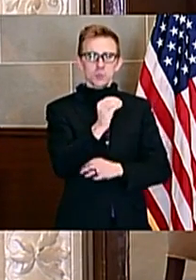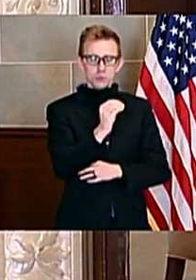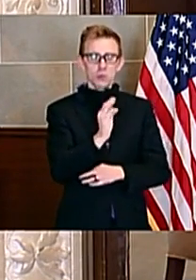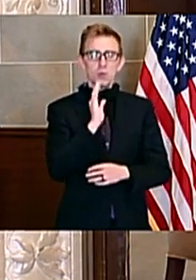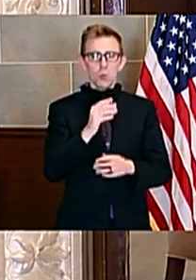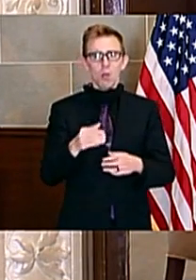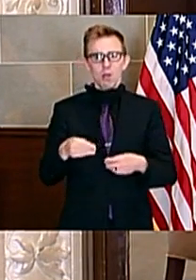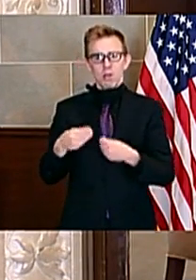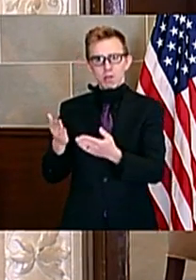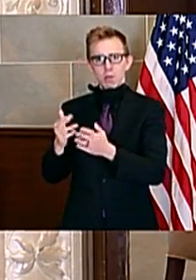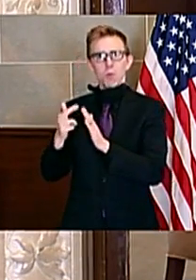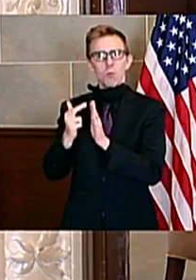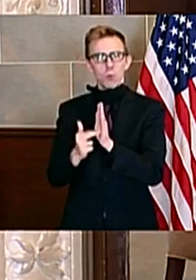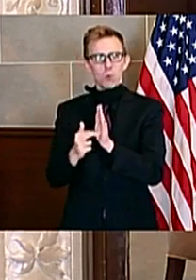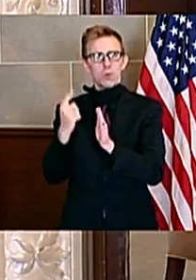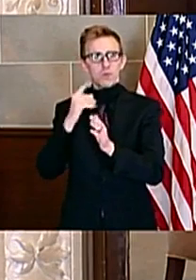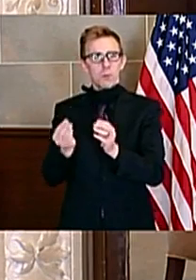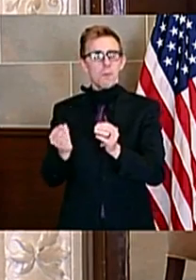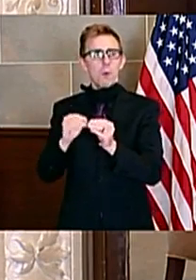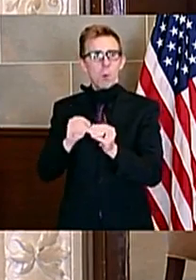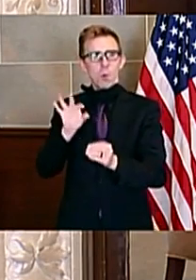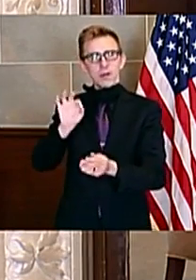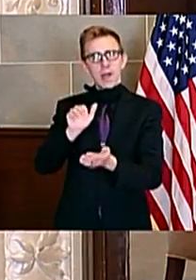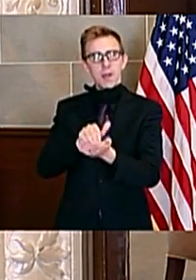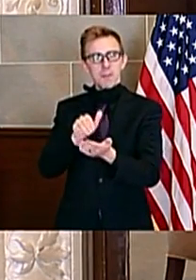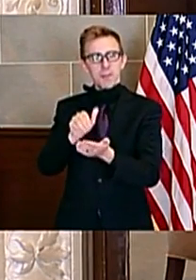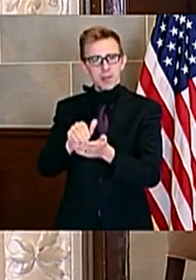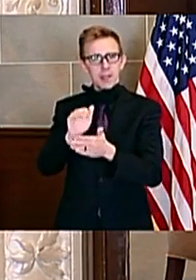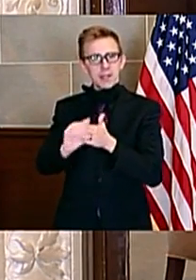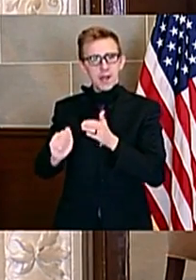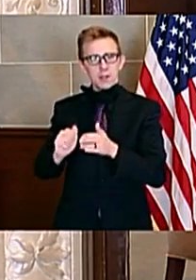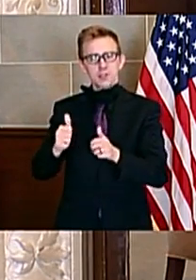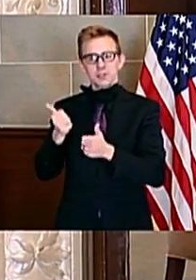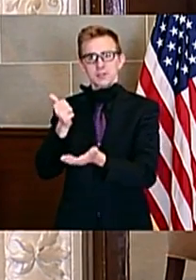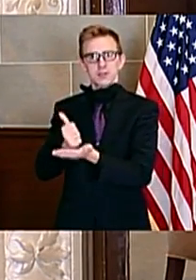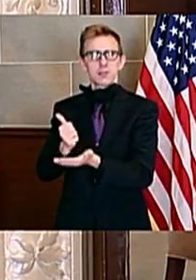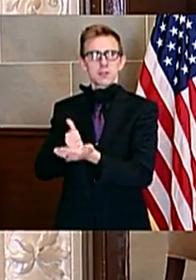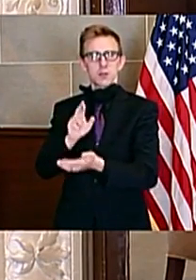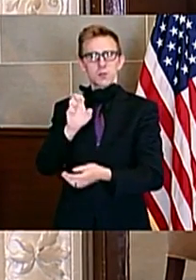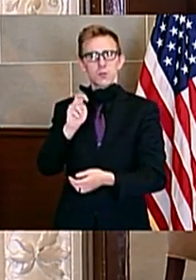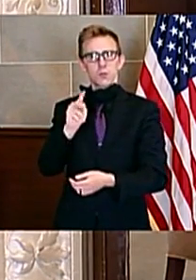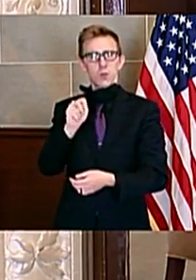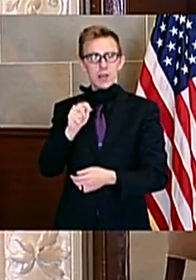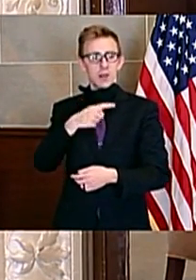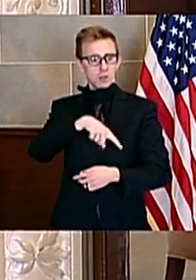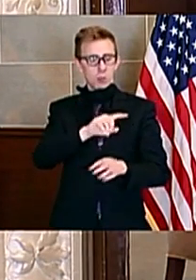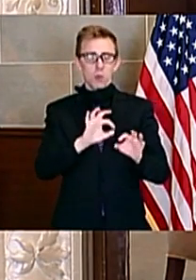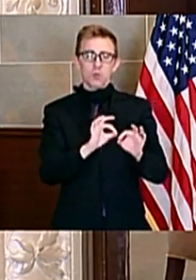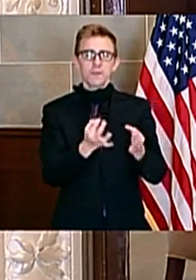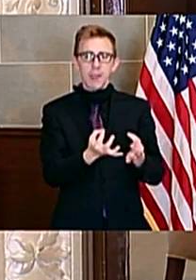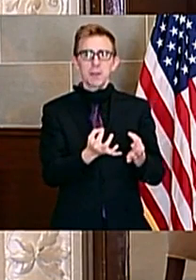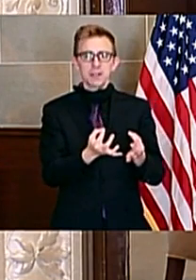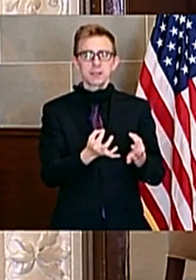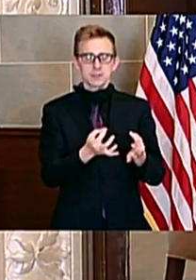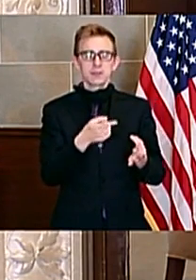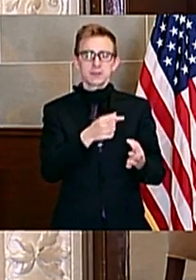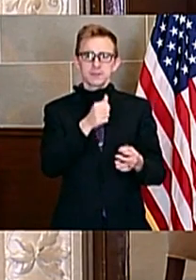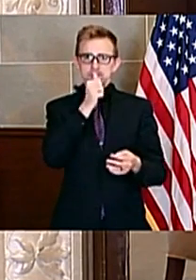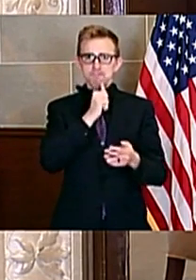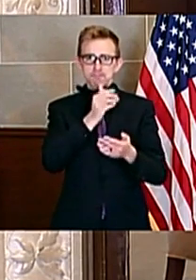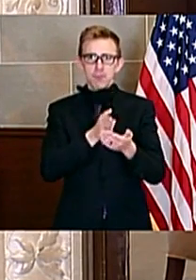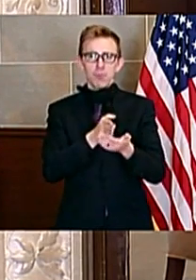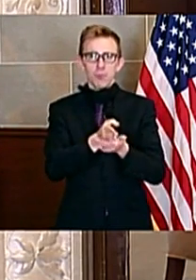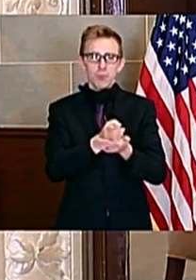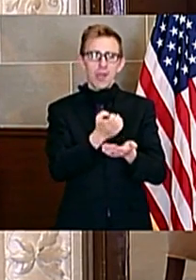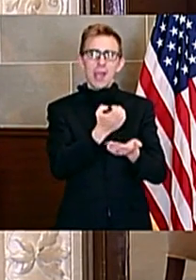provide additional $9 million in rent assistance to individuals and families that have experienced an